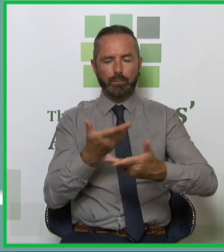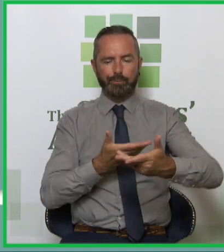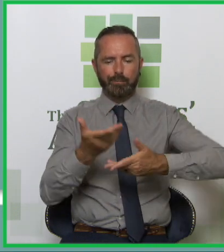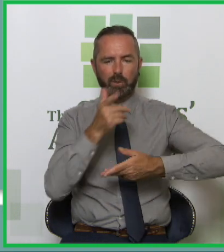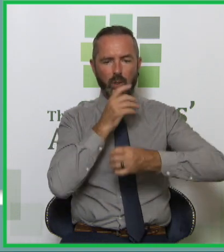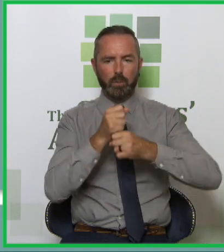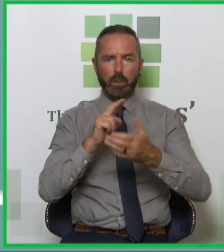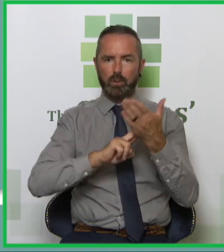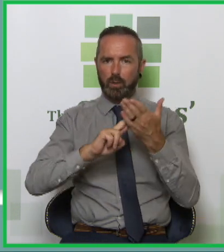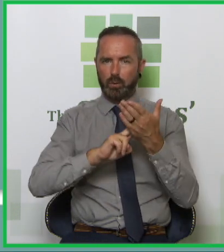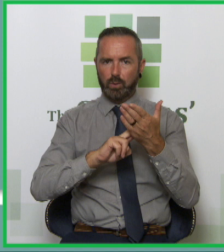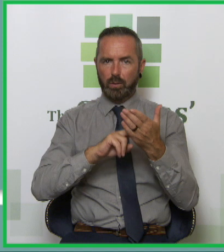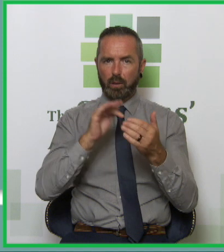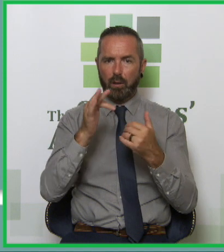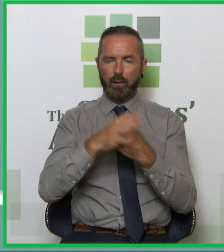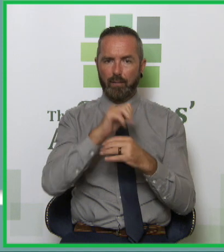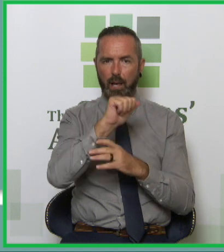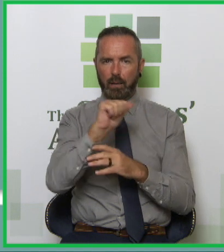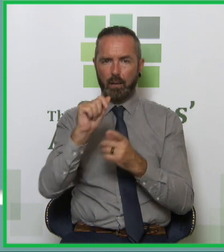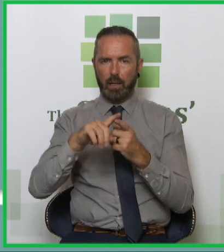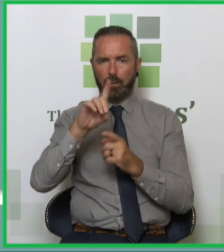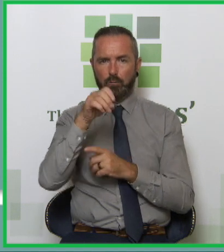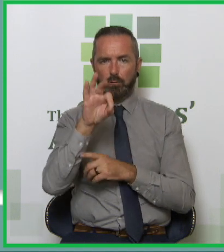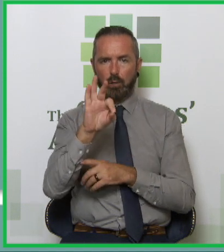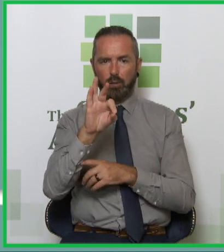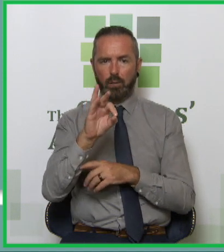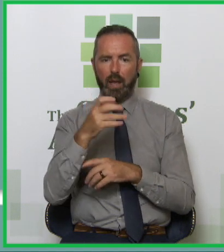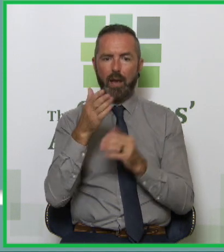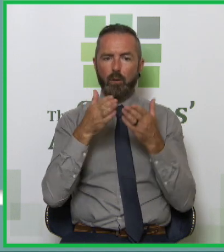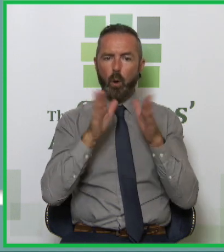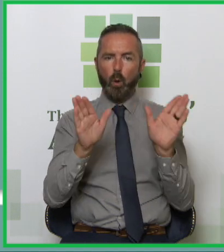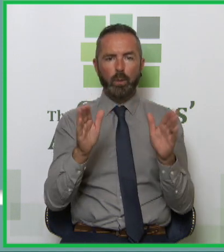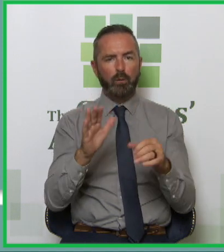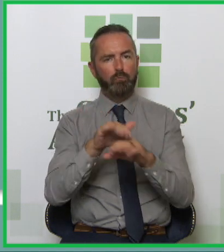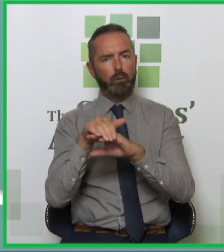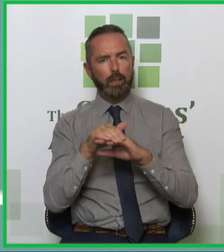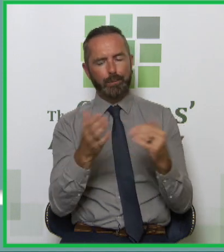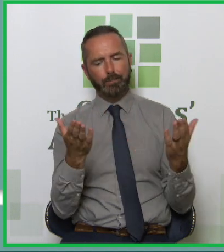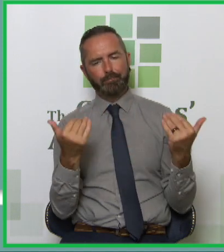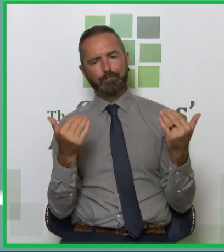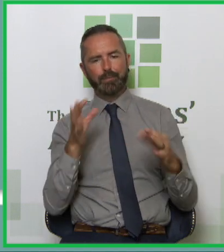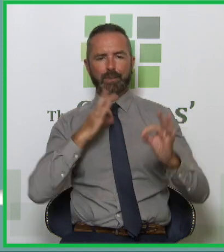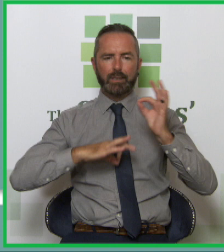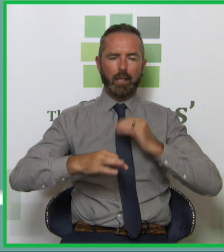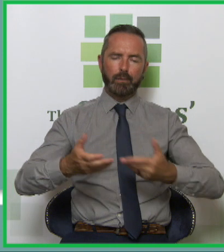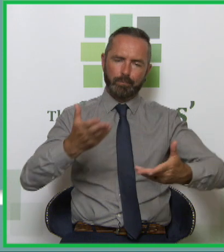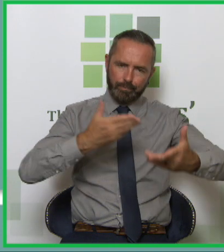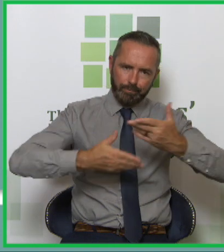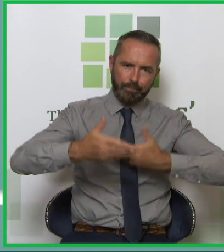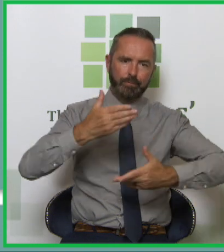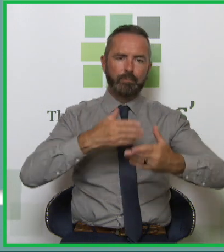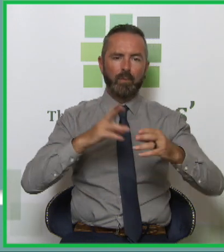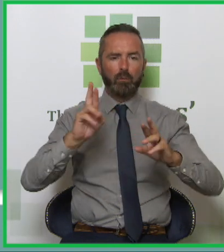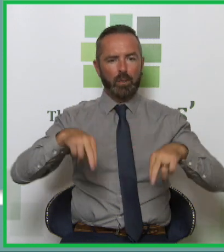and alcohol use. And we do that by using a very open and friendly and person centred style in line with motivational interviewing, being